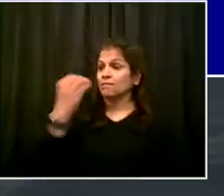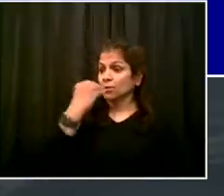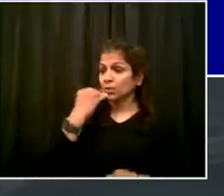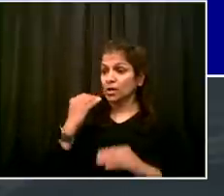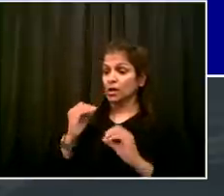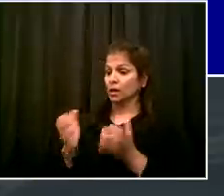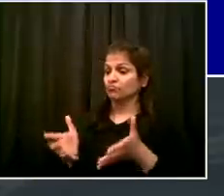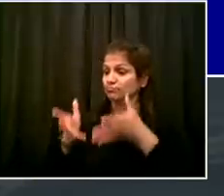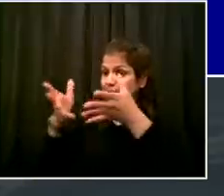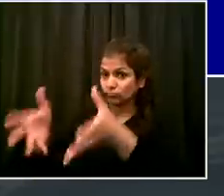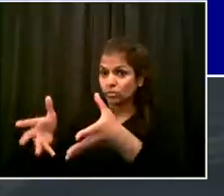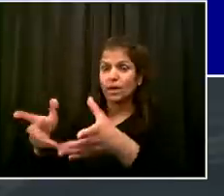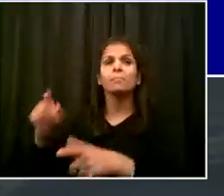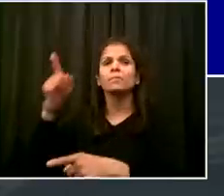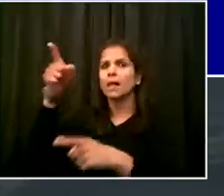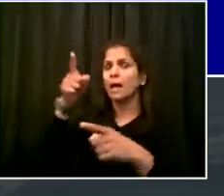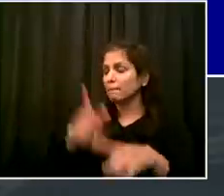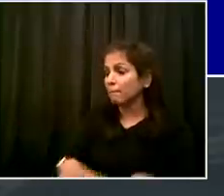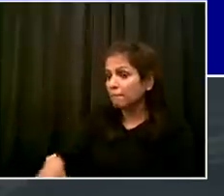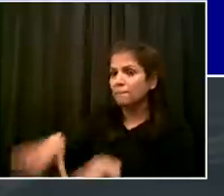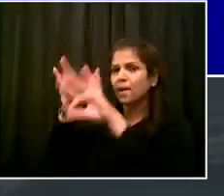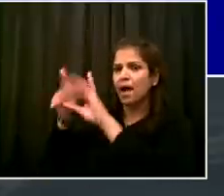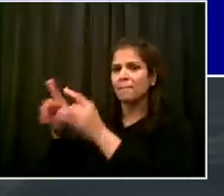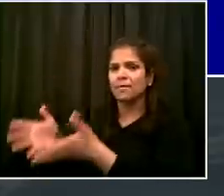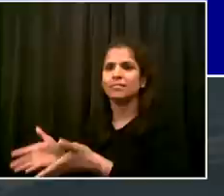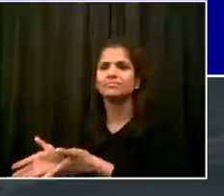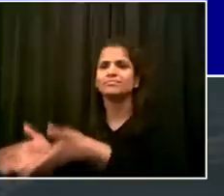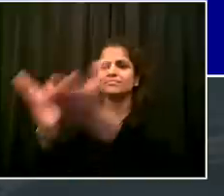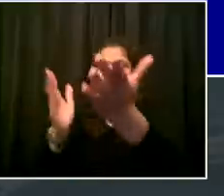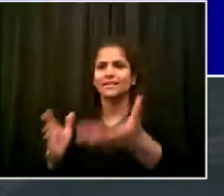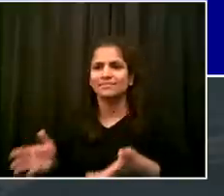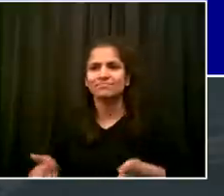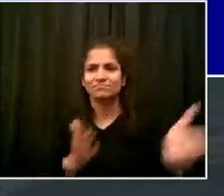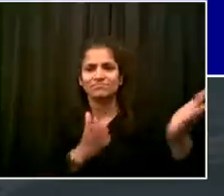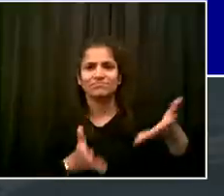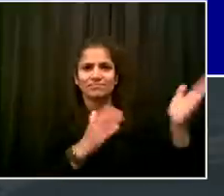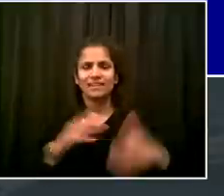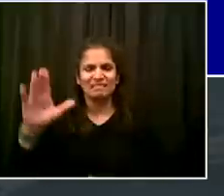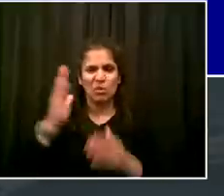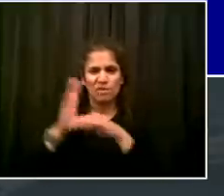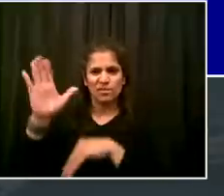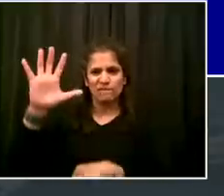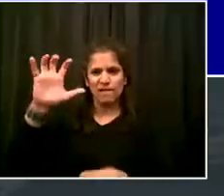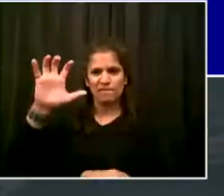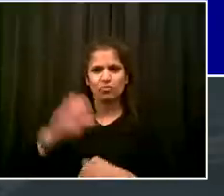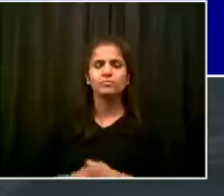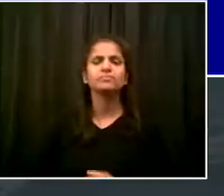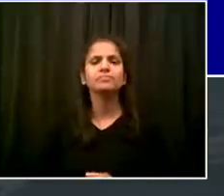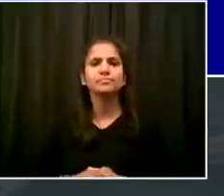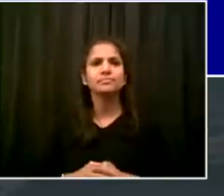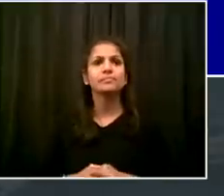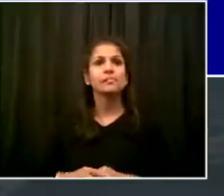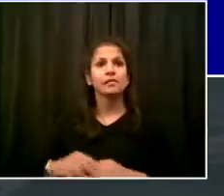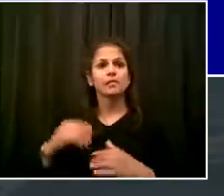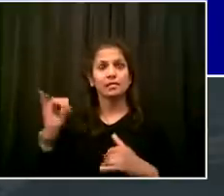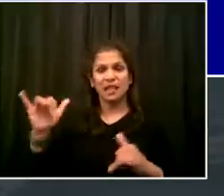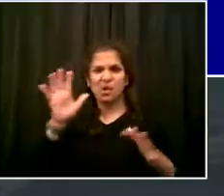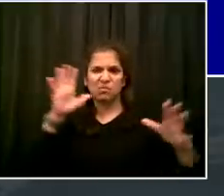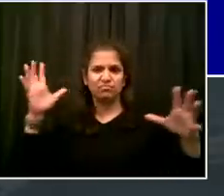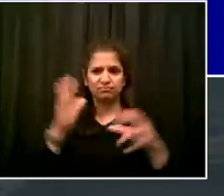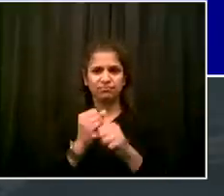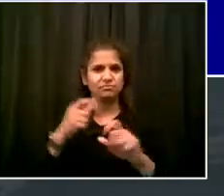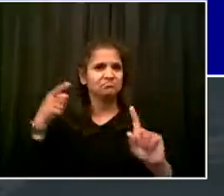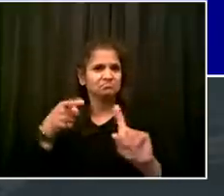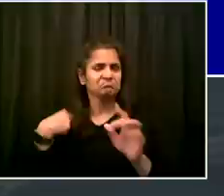So it's a vast, vast scale. We're trying to get it right every day. We're trying to improve it every day. And when something's not right, we have to fix